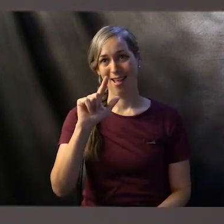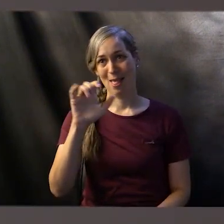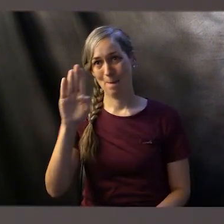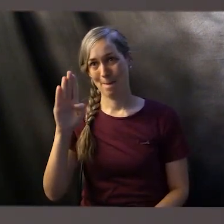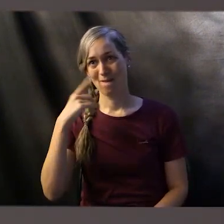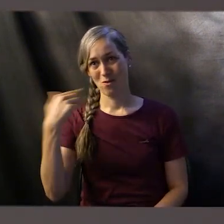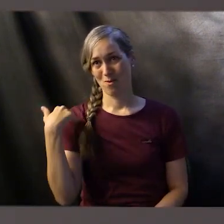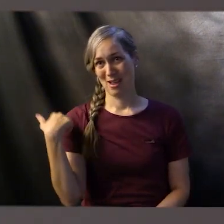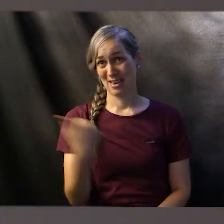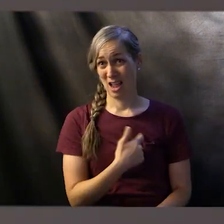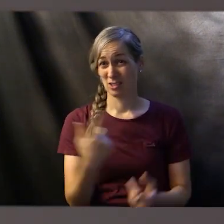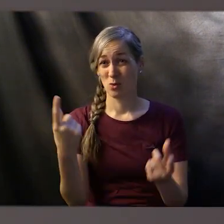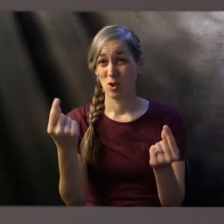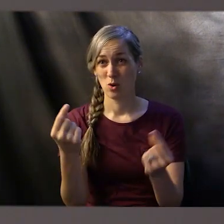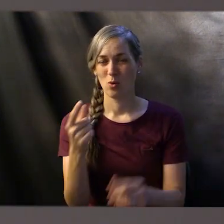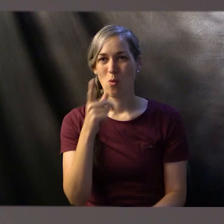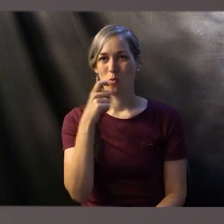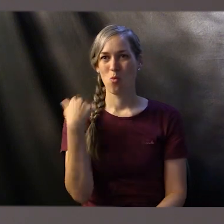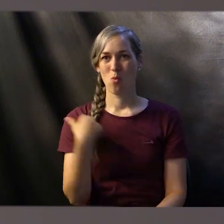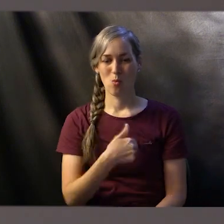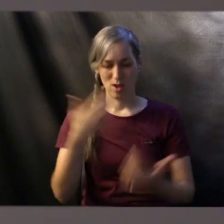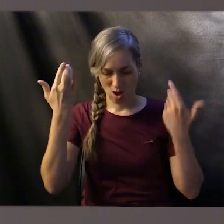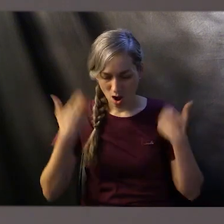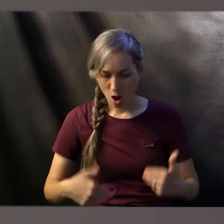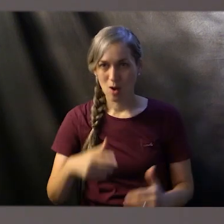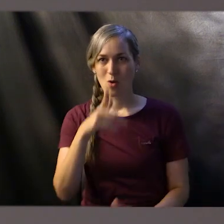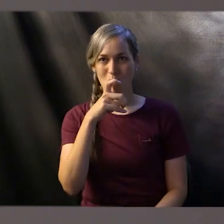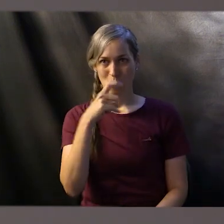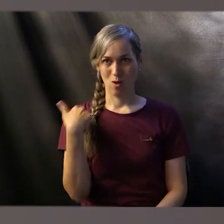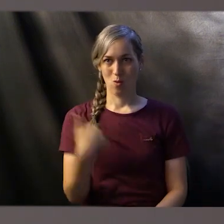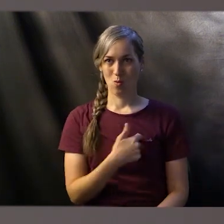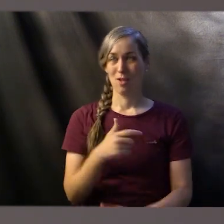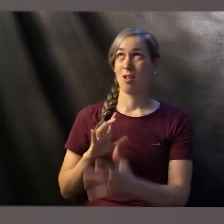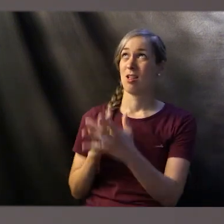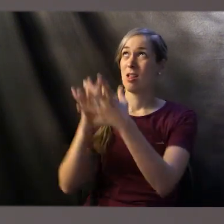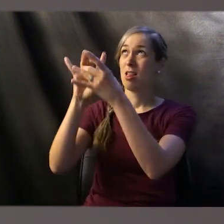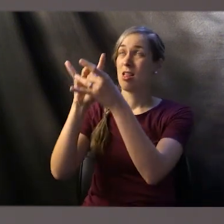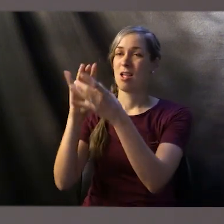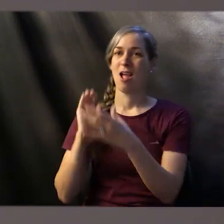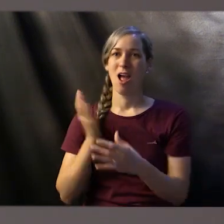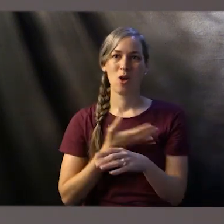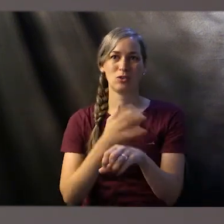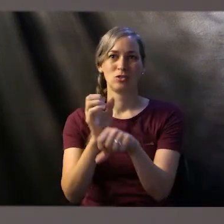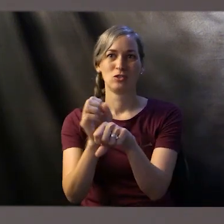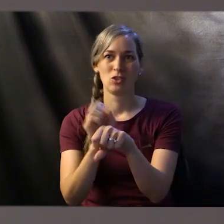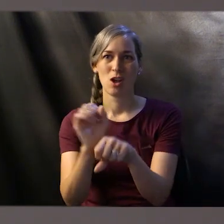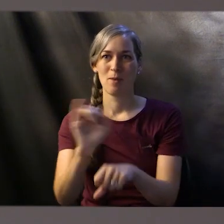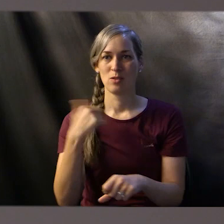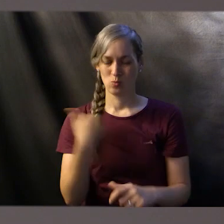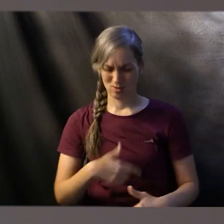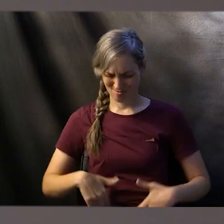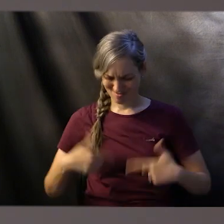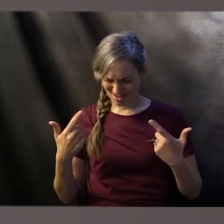thank you, Caleb, for reminding us not only what we're to be doing, but who we are and whose we